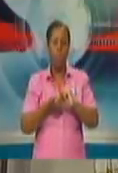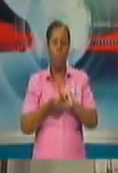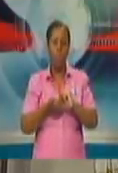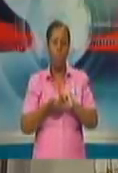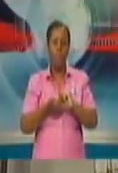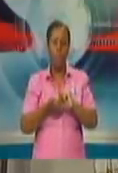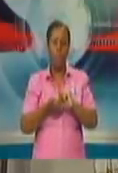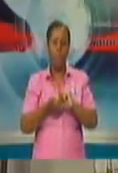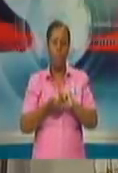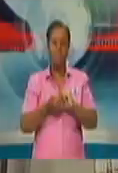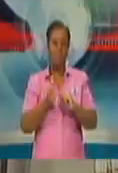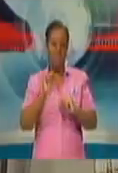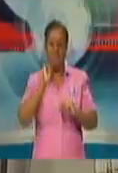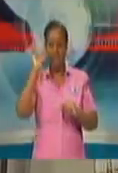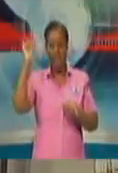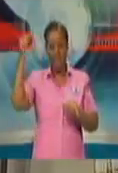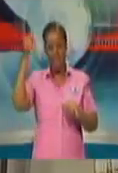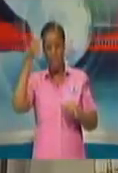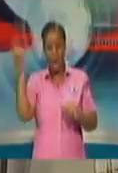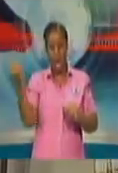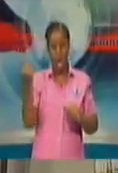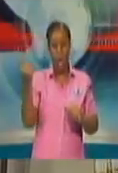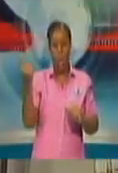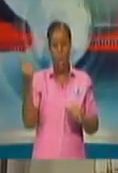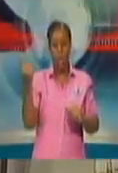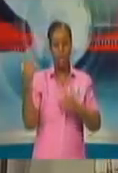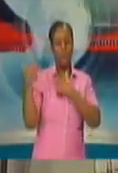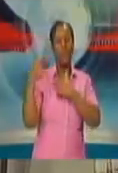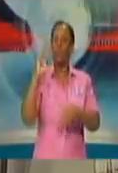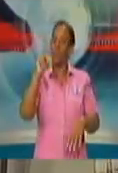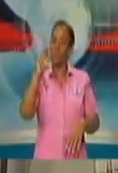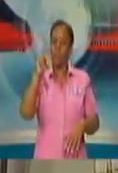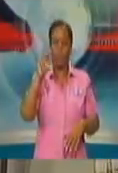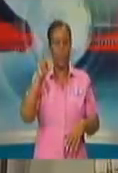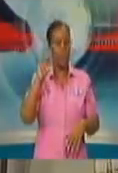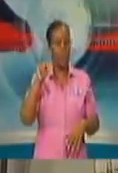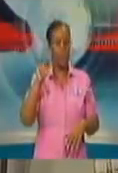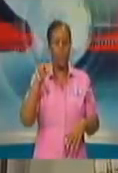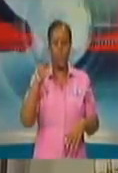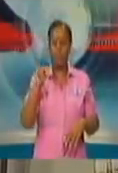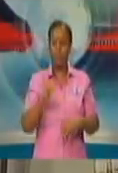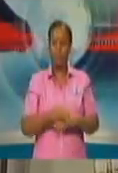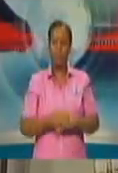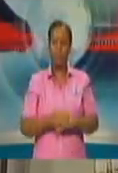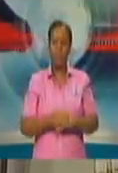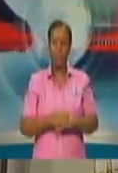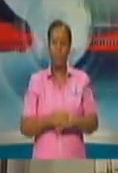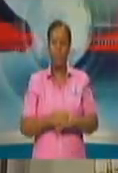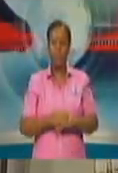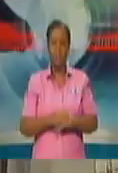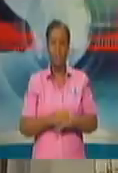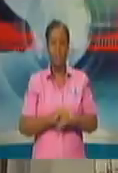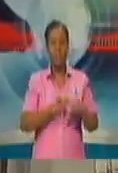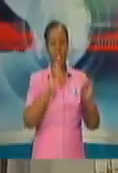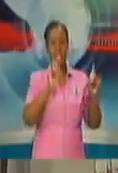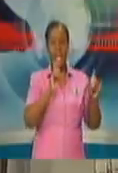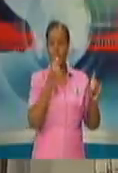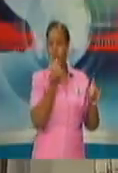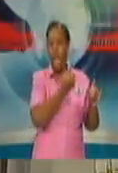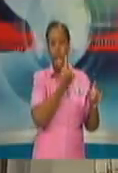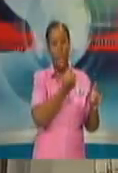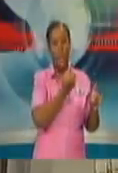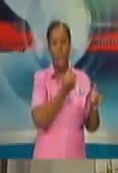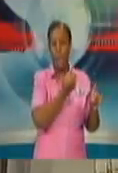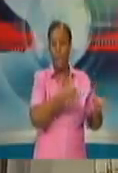responsibility. It is not solely the responsibility for testing. It is not